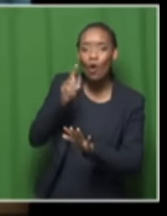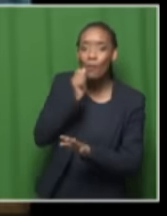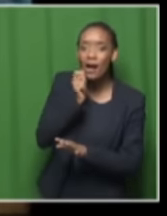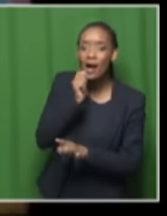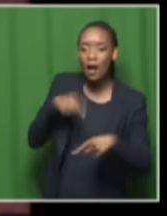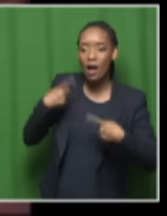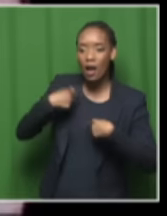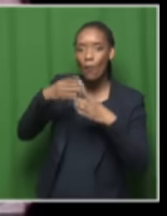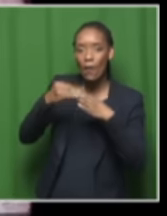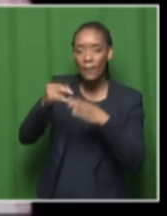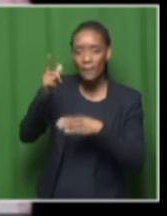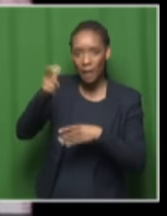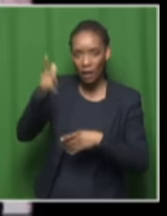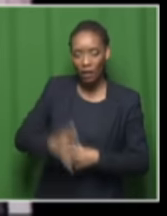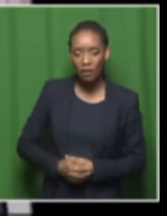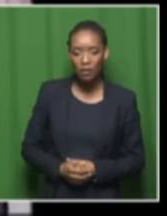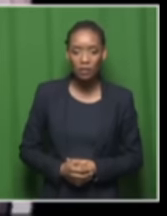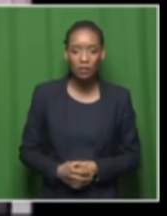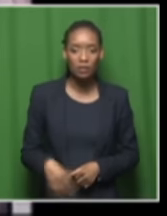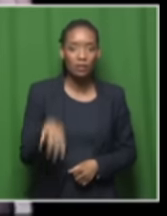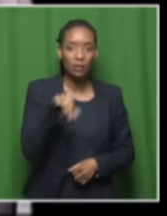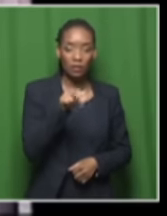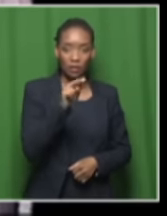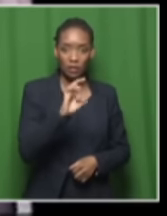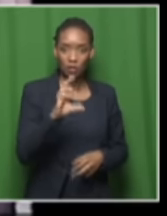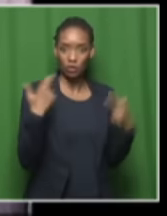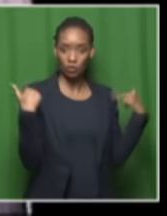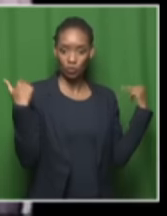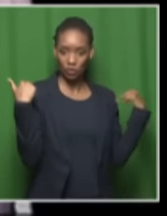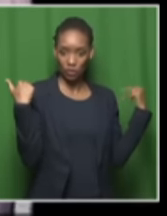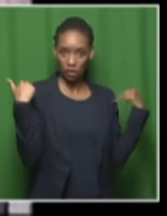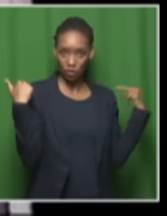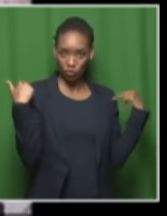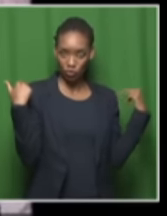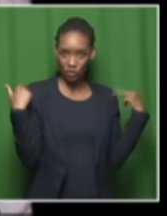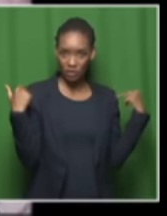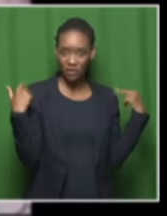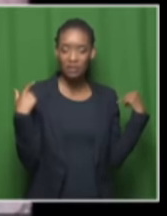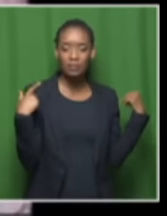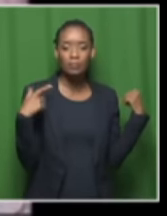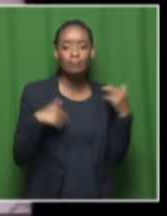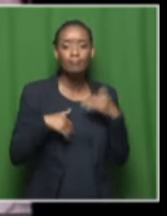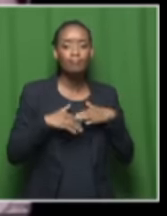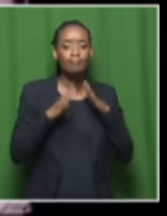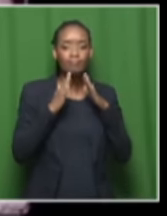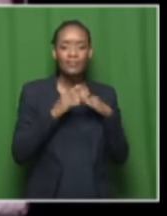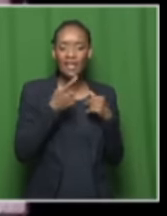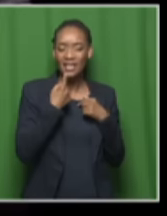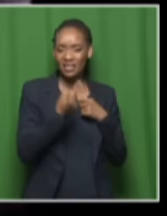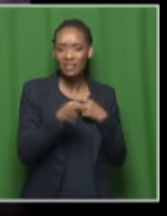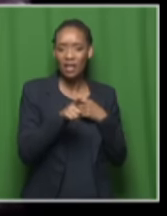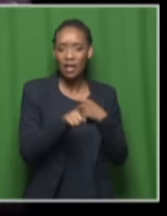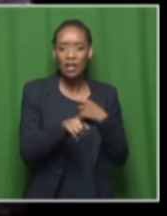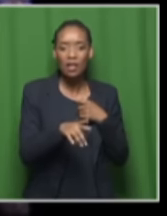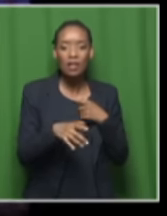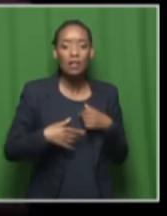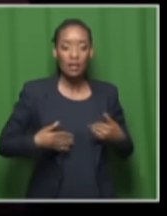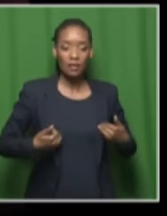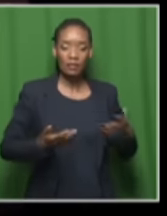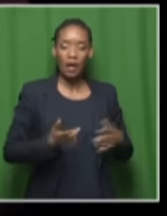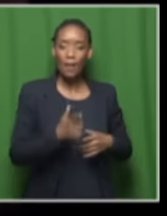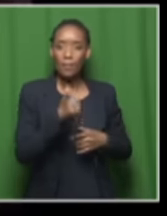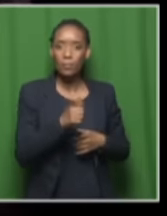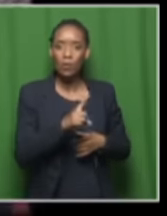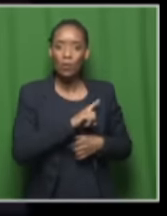anc security guards at shell house claim they started shooting following a tip-off that the